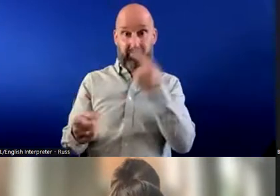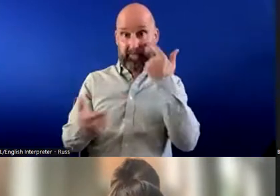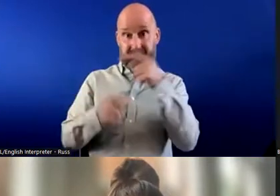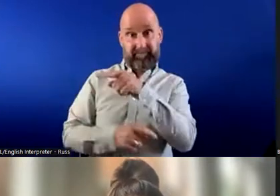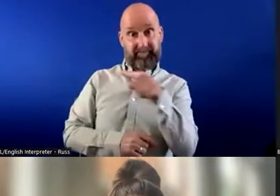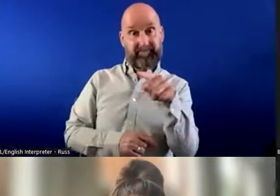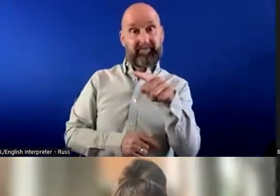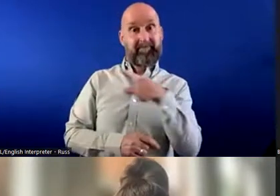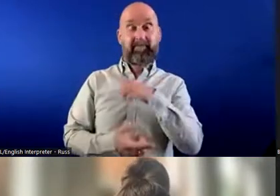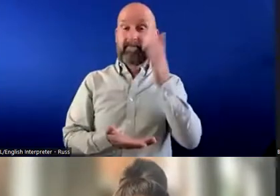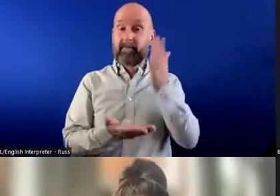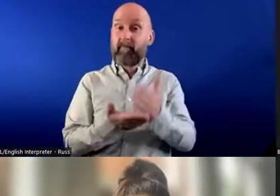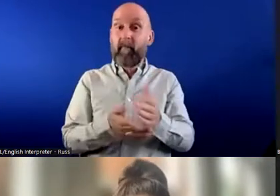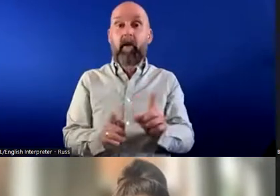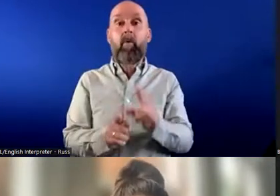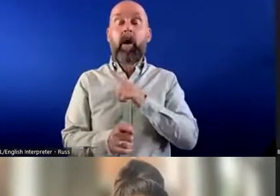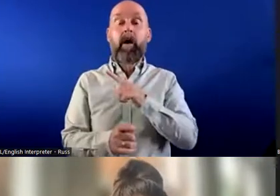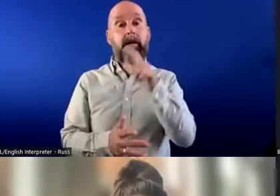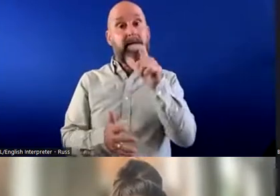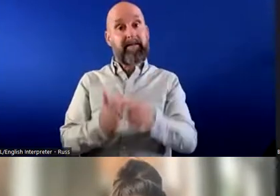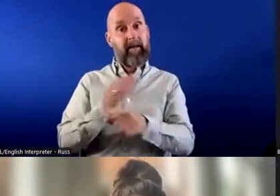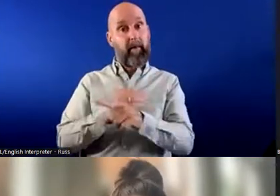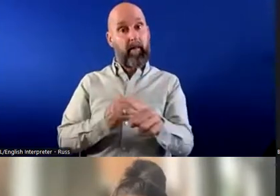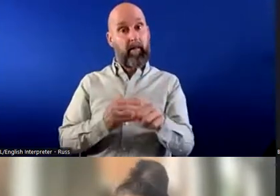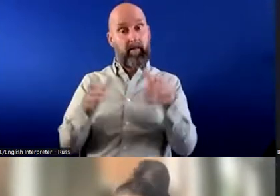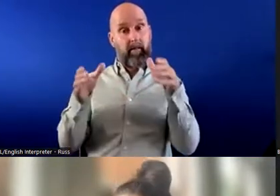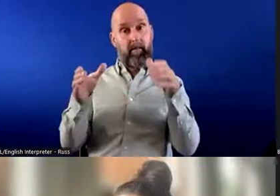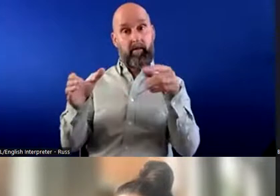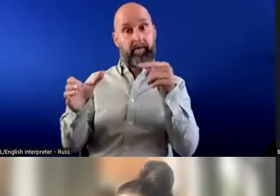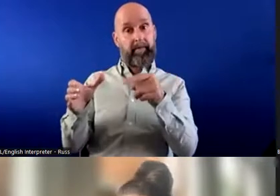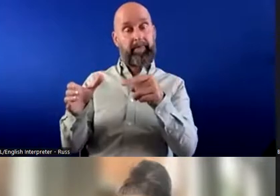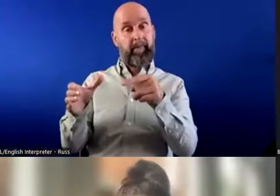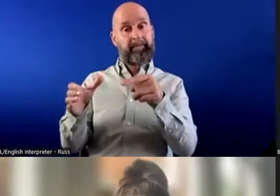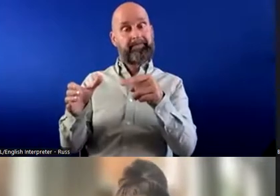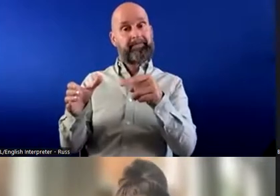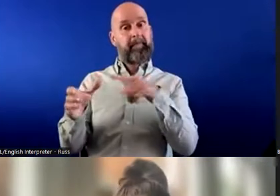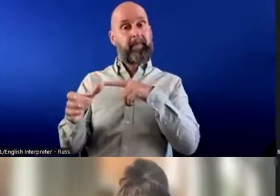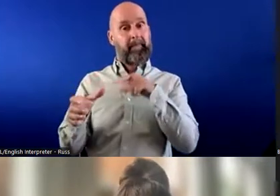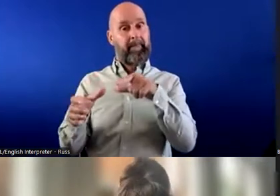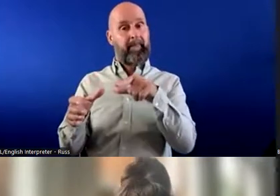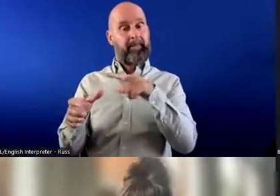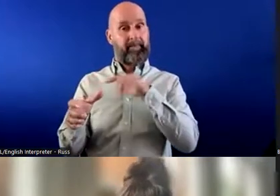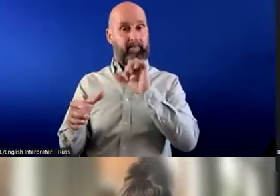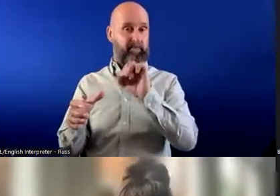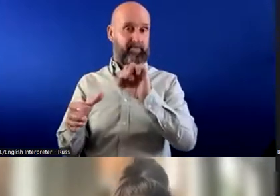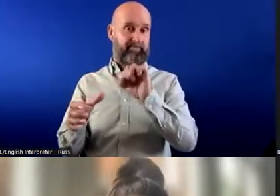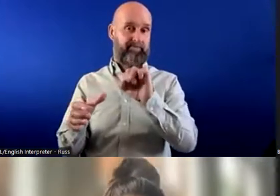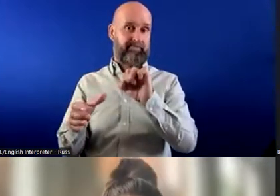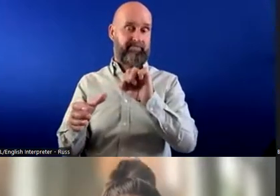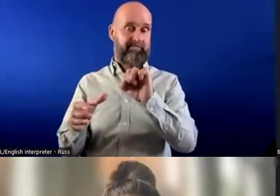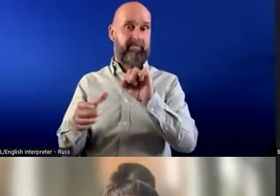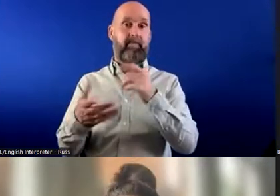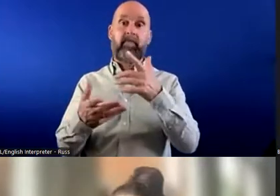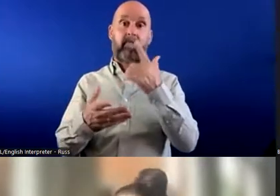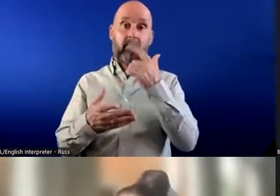be realistic that disability is the only one of the areas of, you know, the areas of support